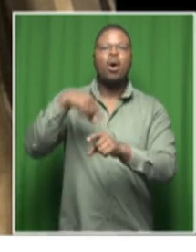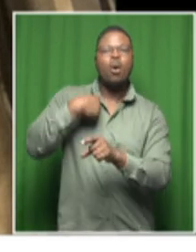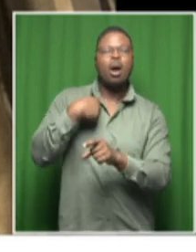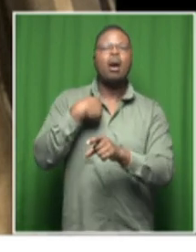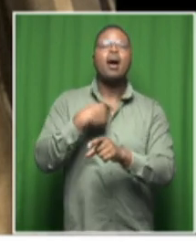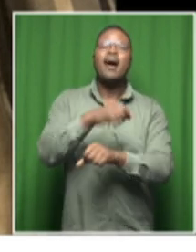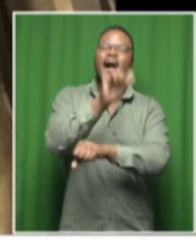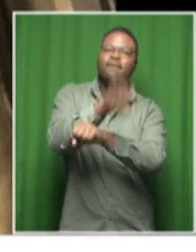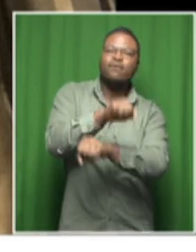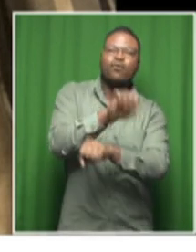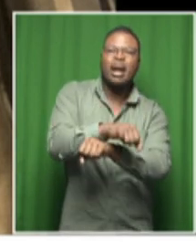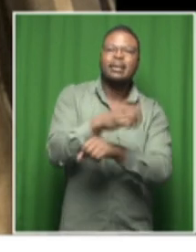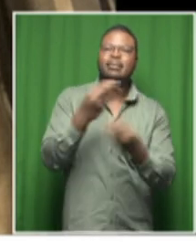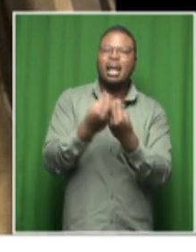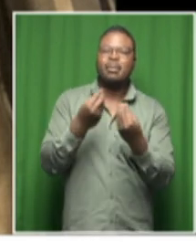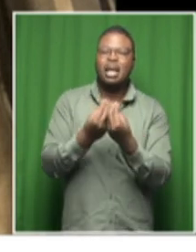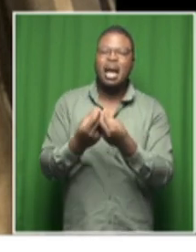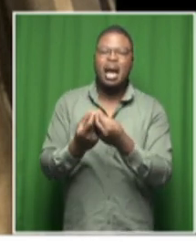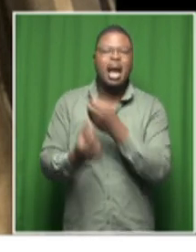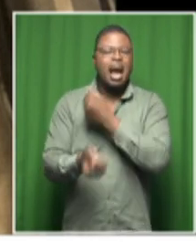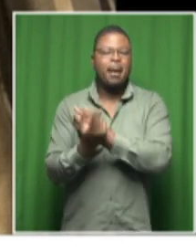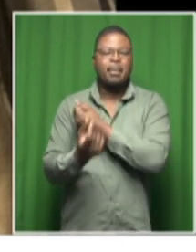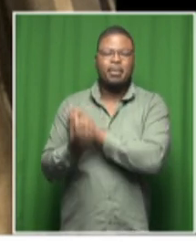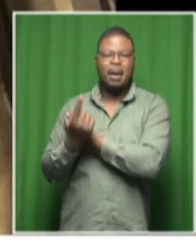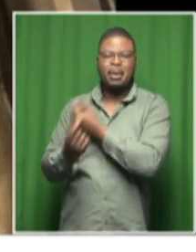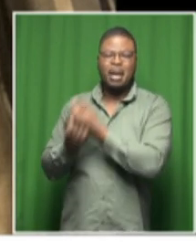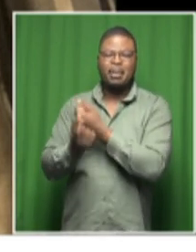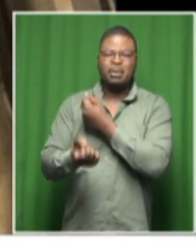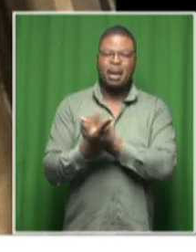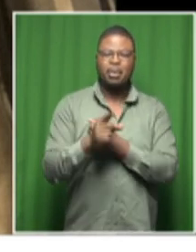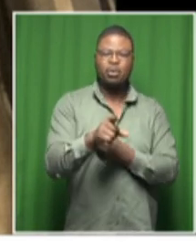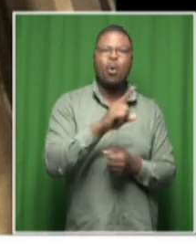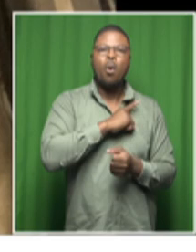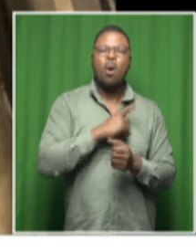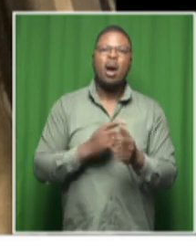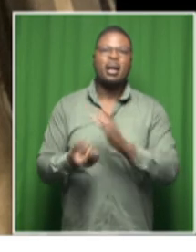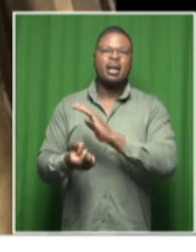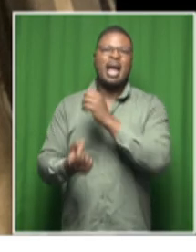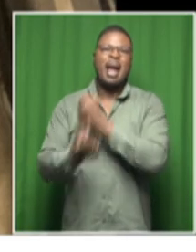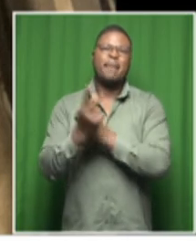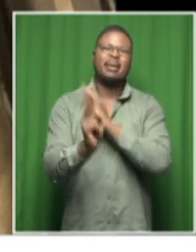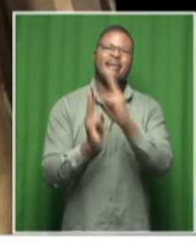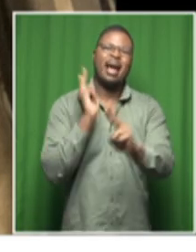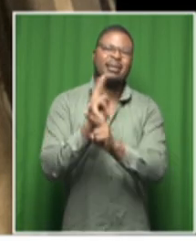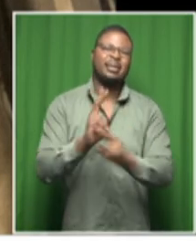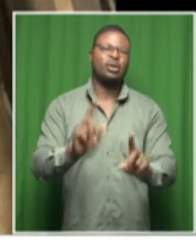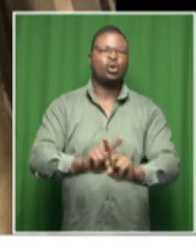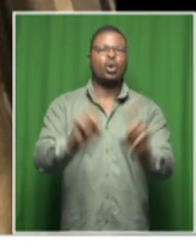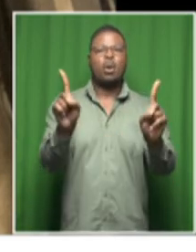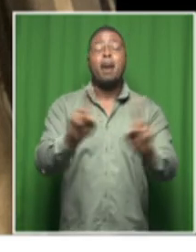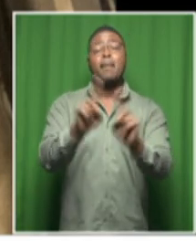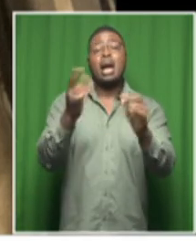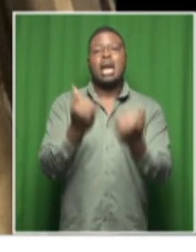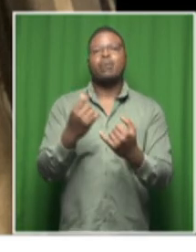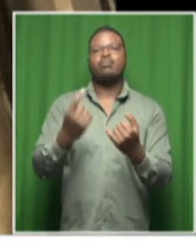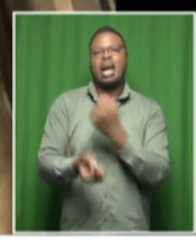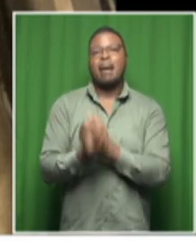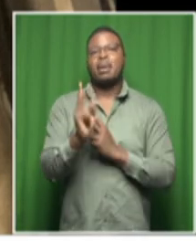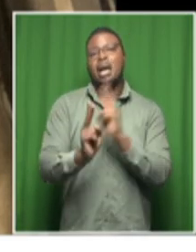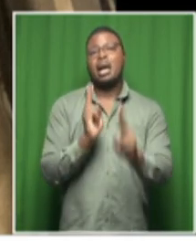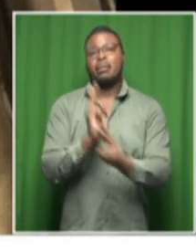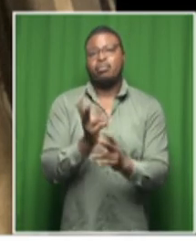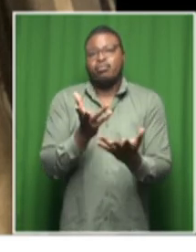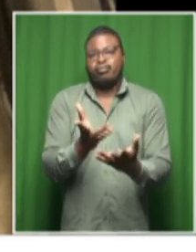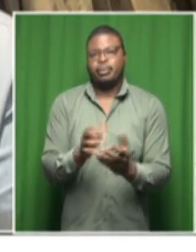disaster that took many lives from occurring again here we are it has happened yeah but we